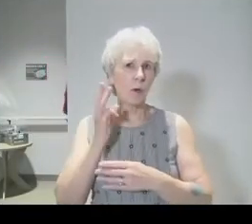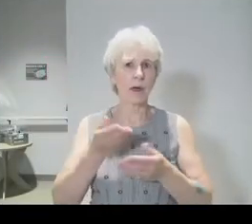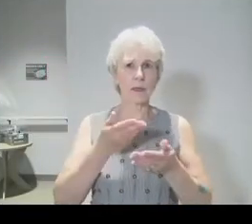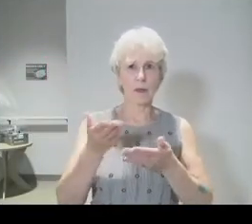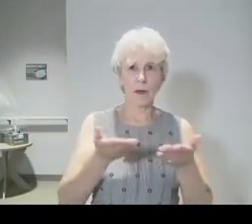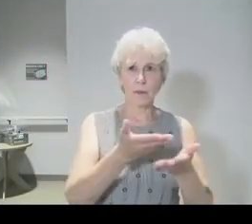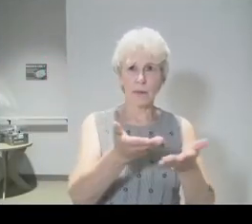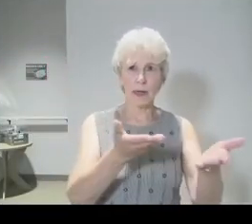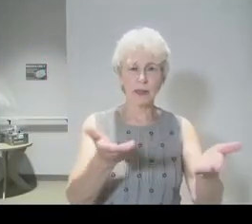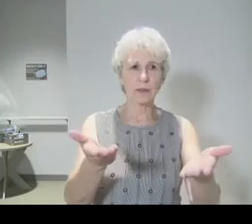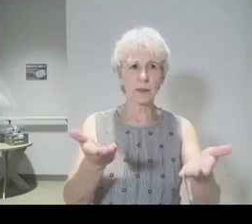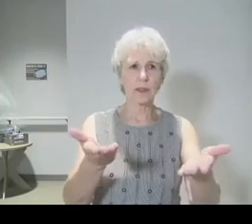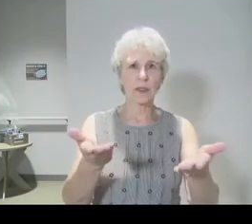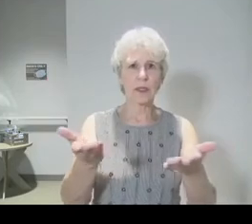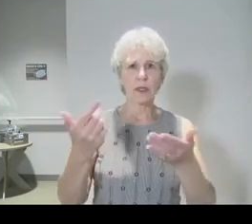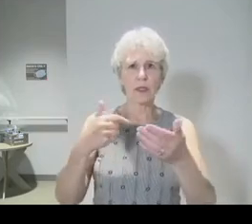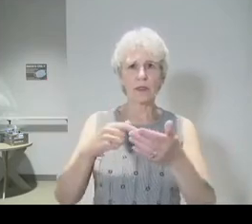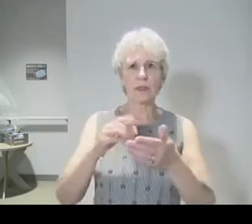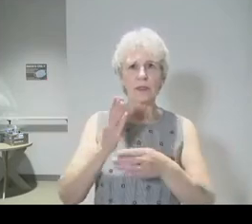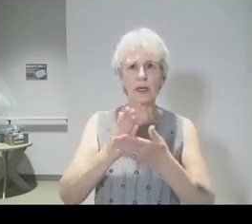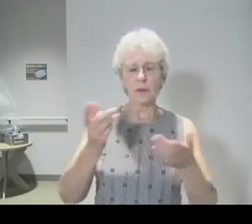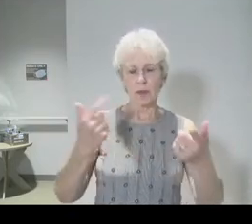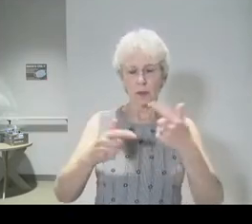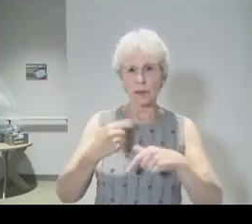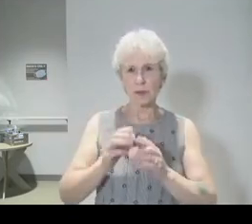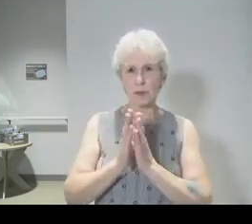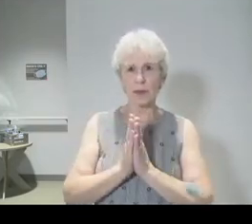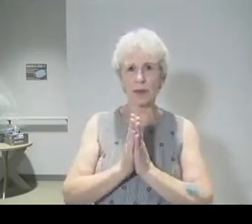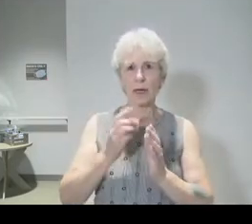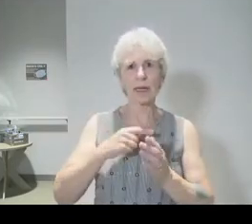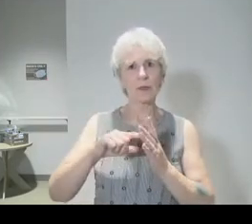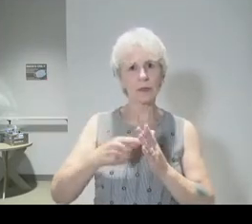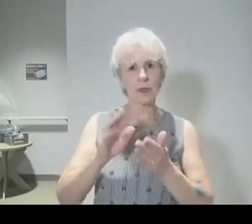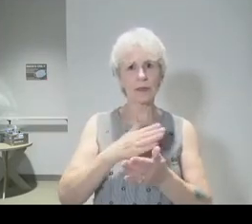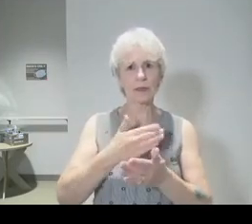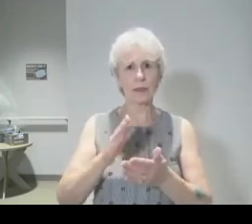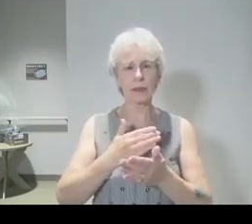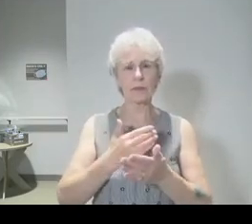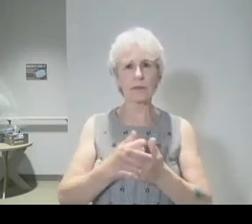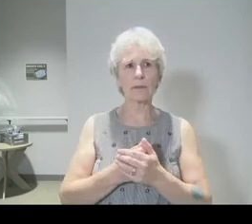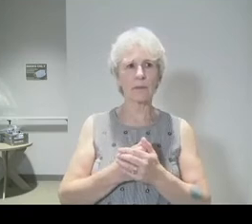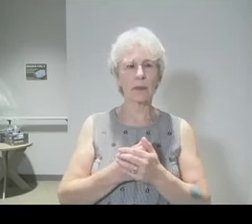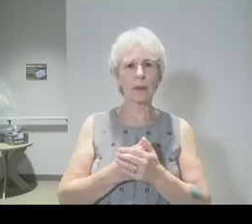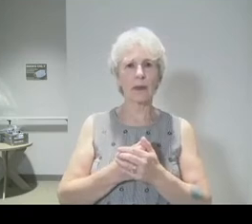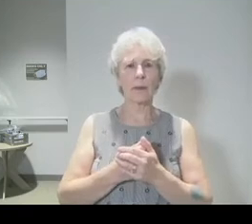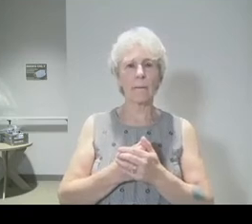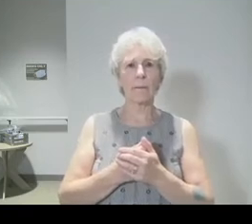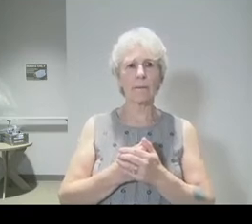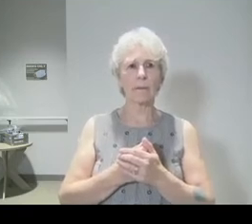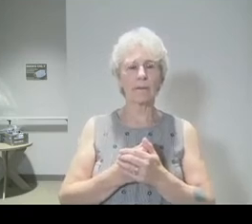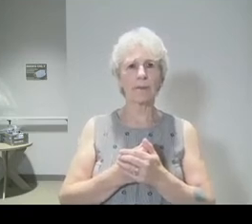go into a time of prayer and then I'll start singing you don't have to join me until you're done praying but just keep that in mind